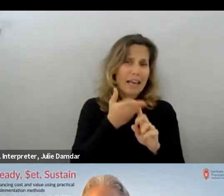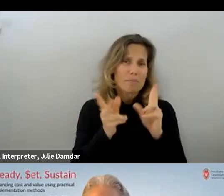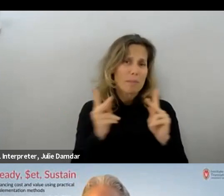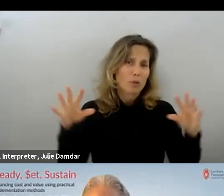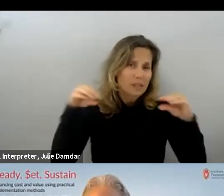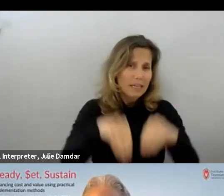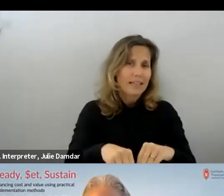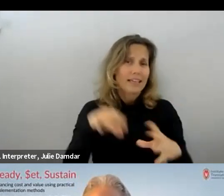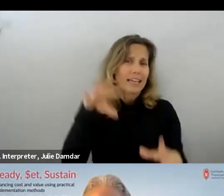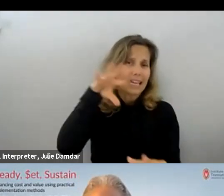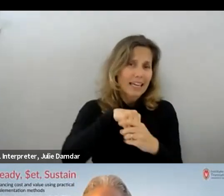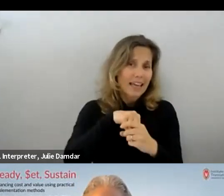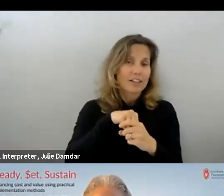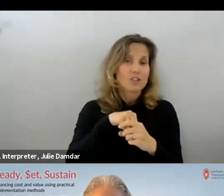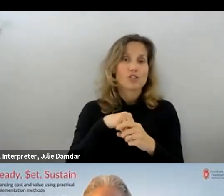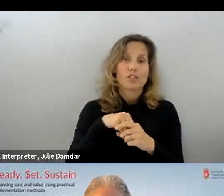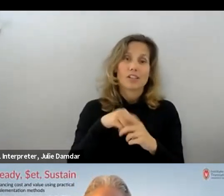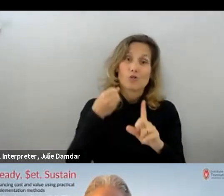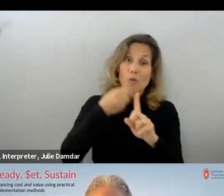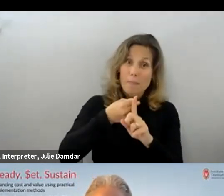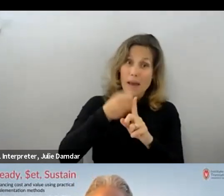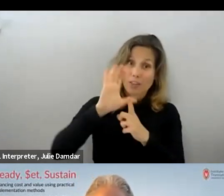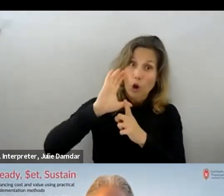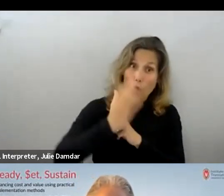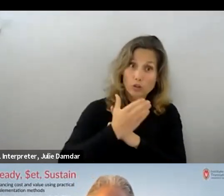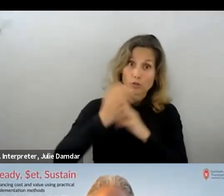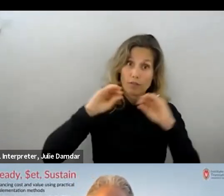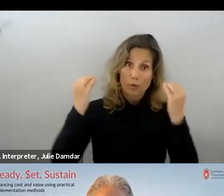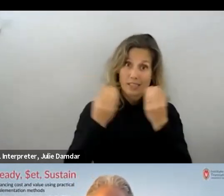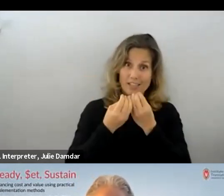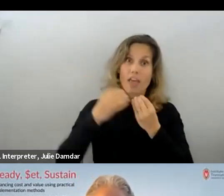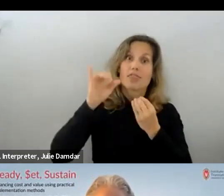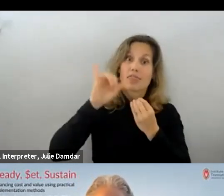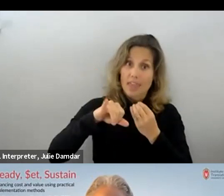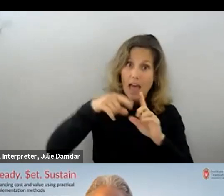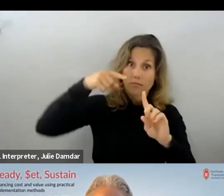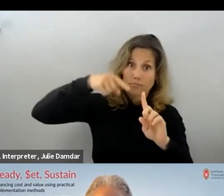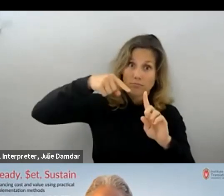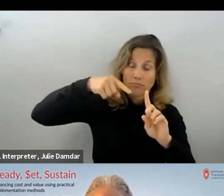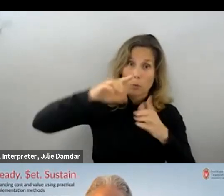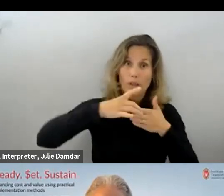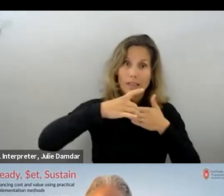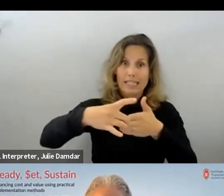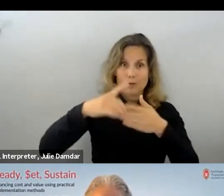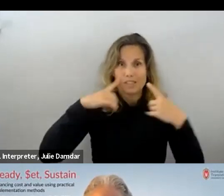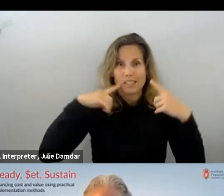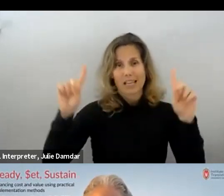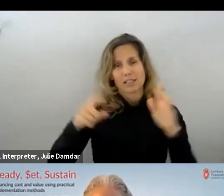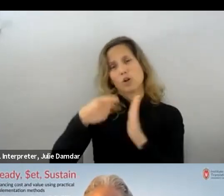integrated into the culture of the organization that's really going to drive success, and then cost is just